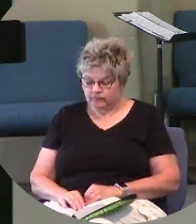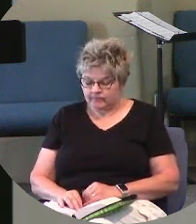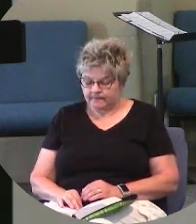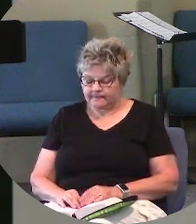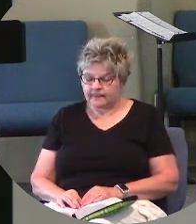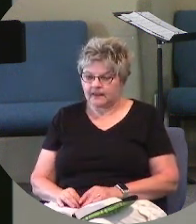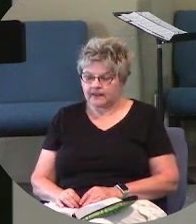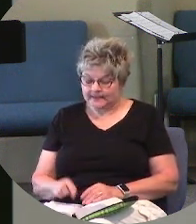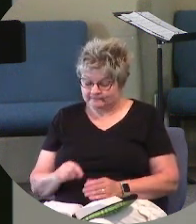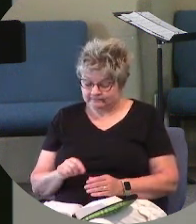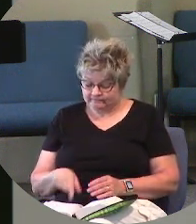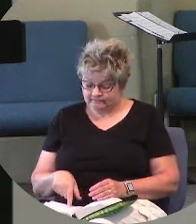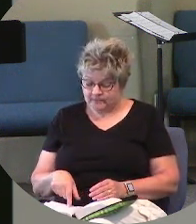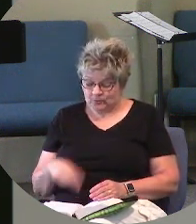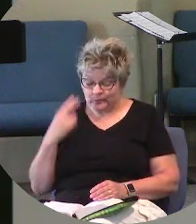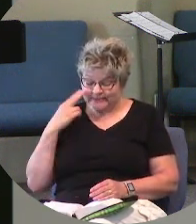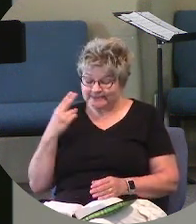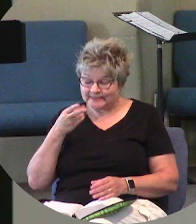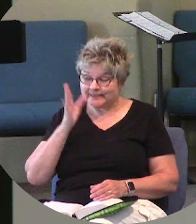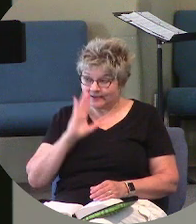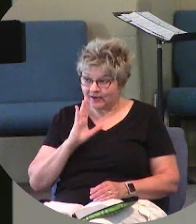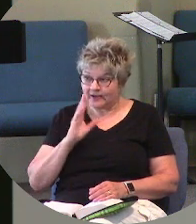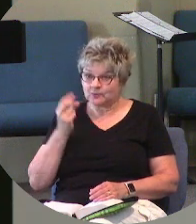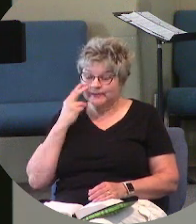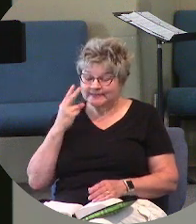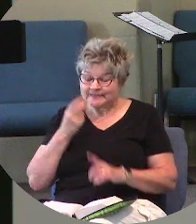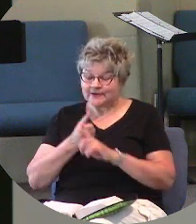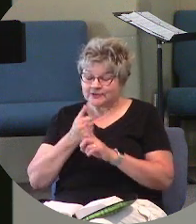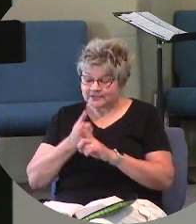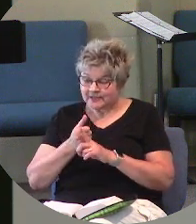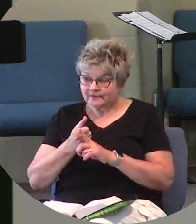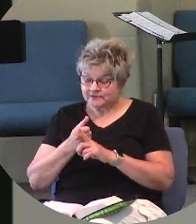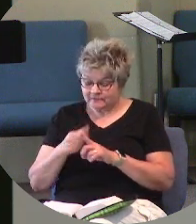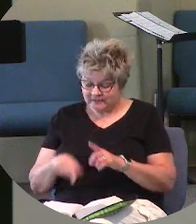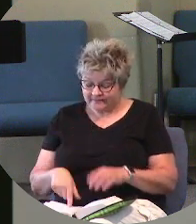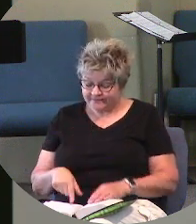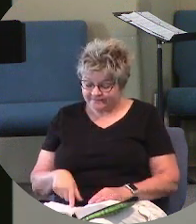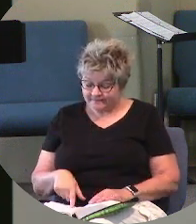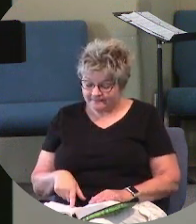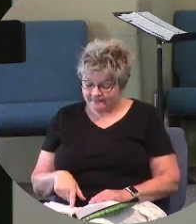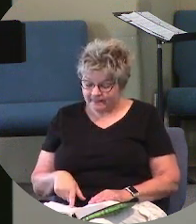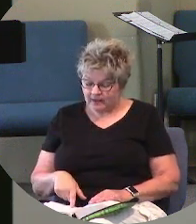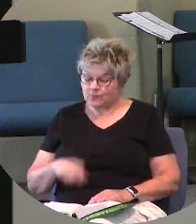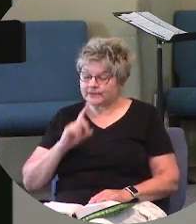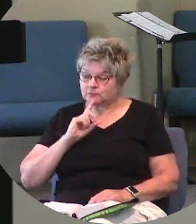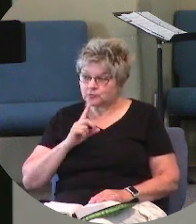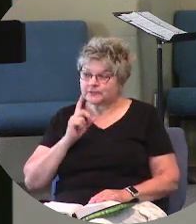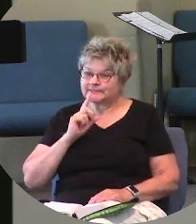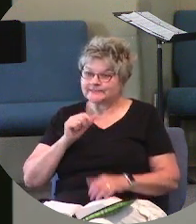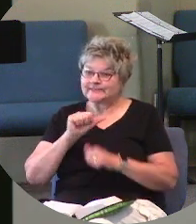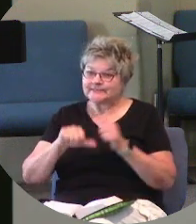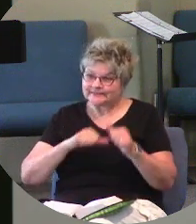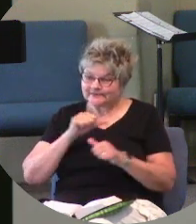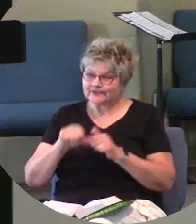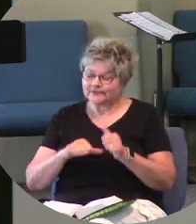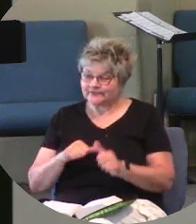and in it we see God. In it we see ourselves. In it we truly see each other